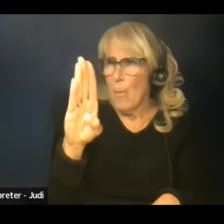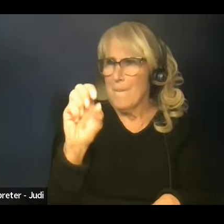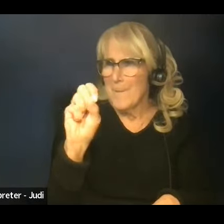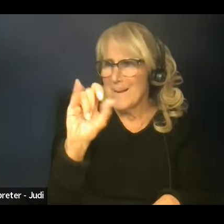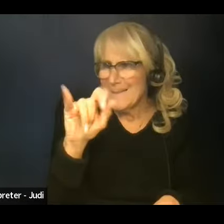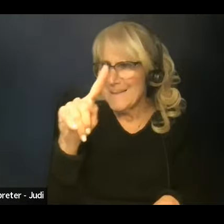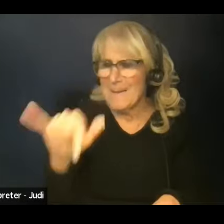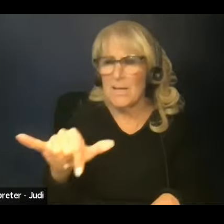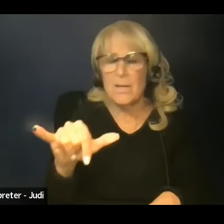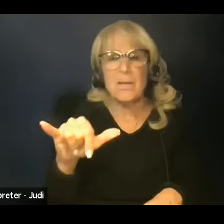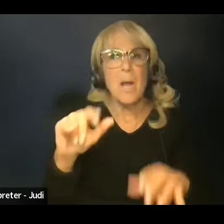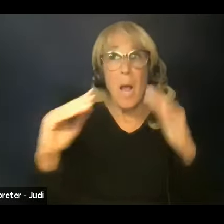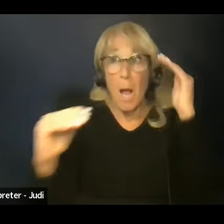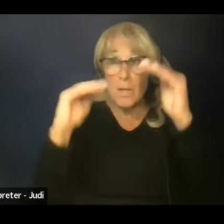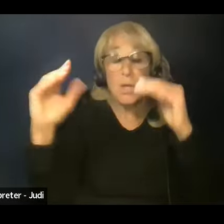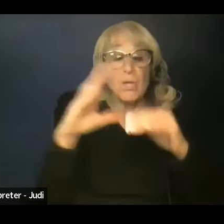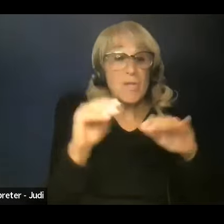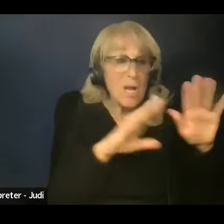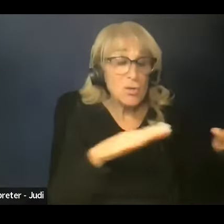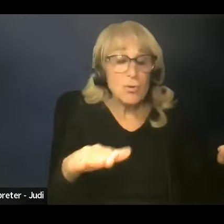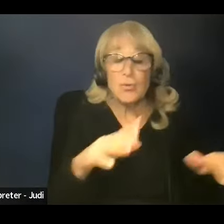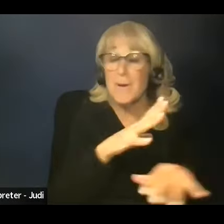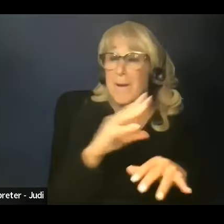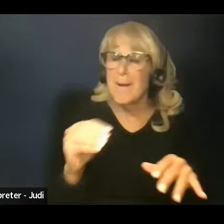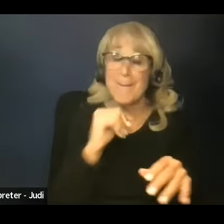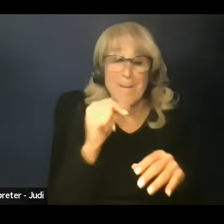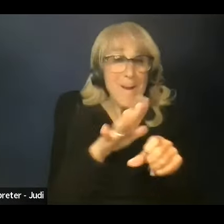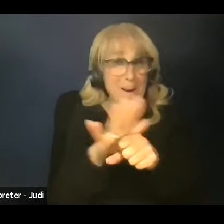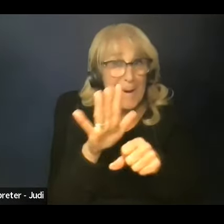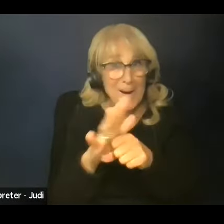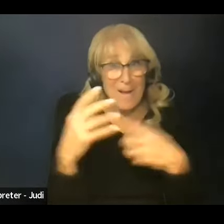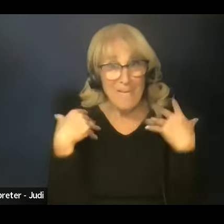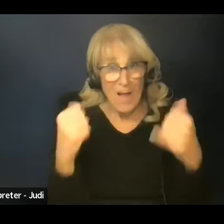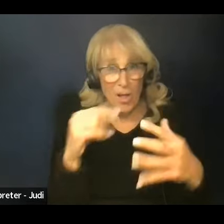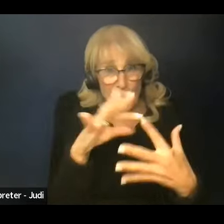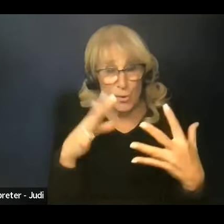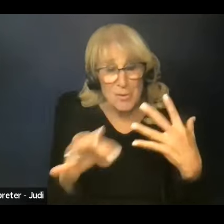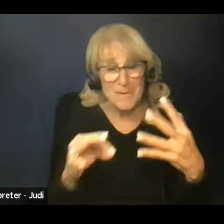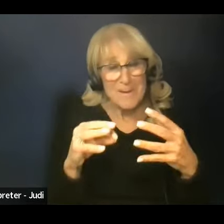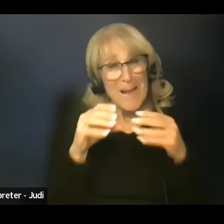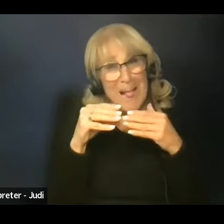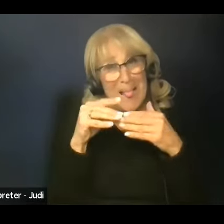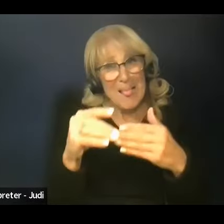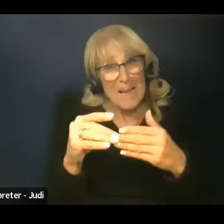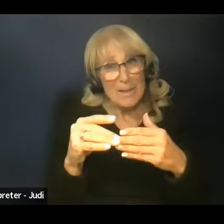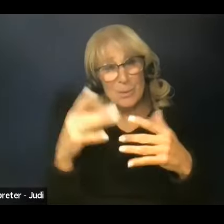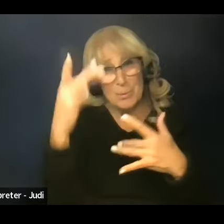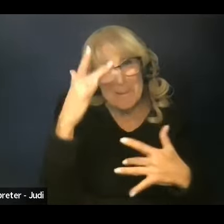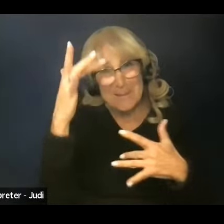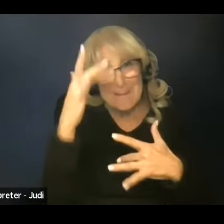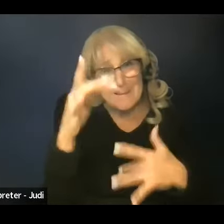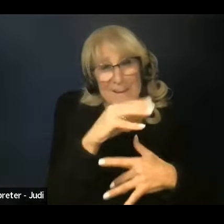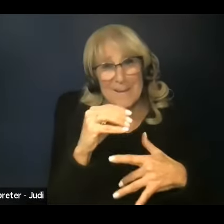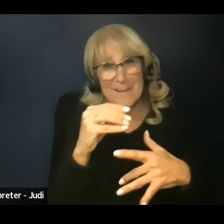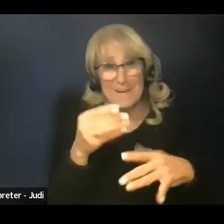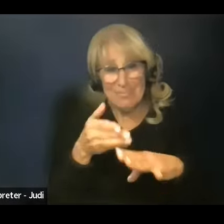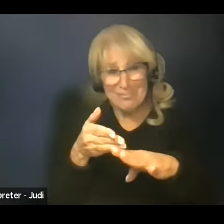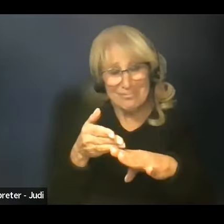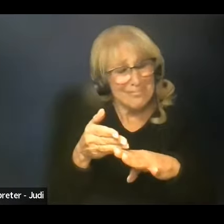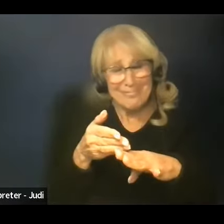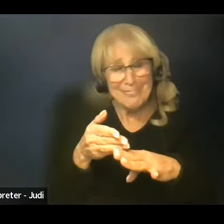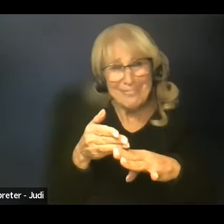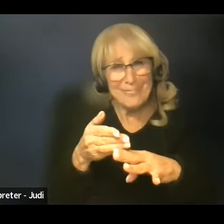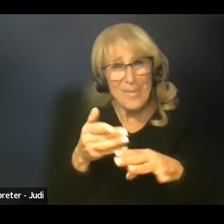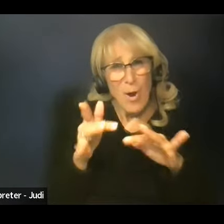And we know that the lack of healthy choices can lead to disease and premature death. And I understand the social,